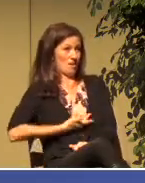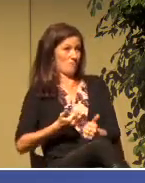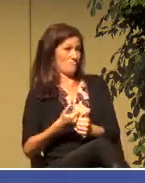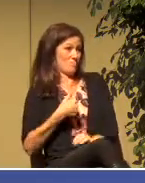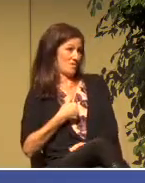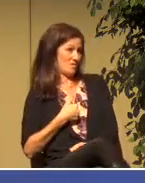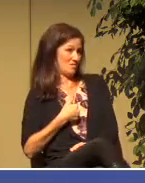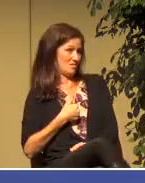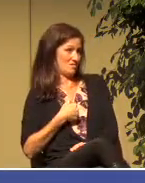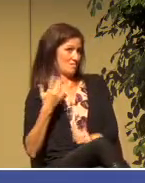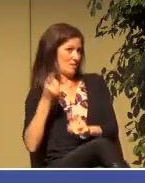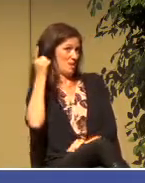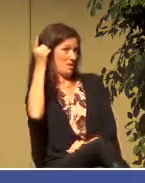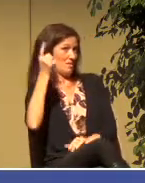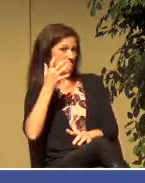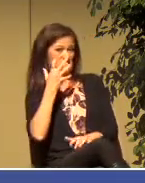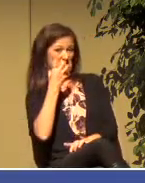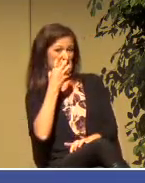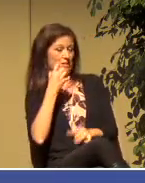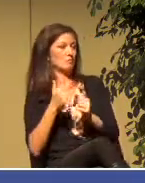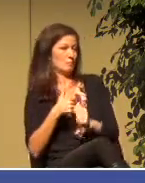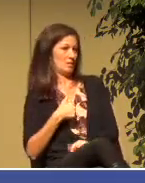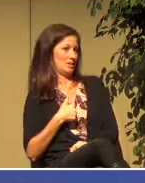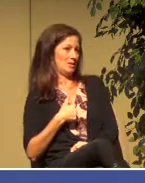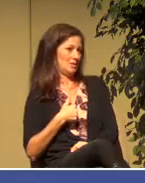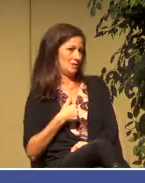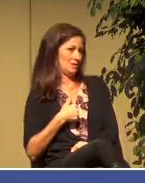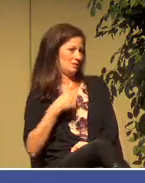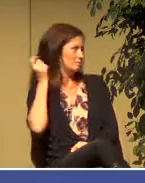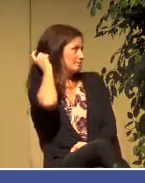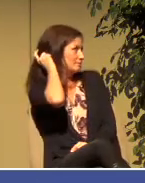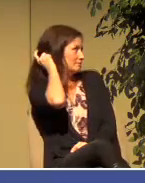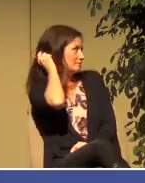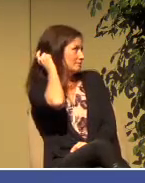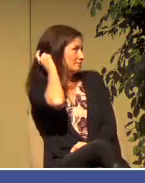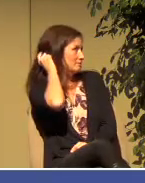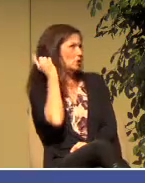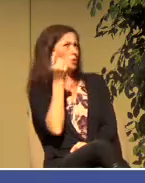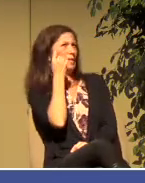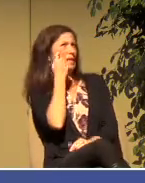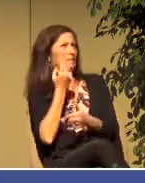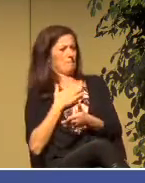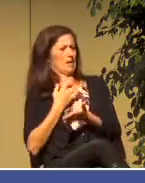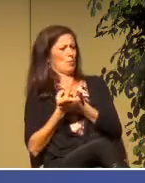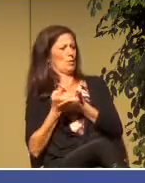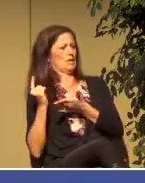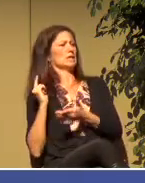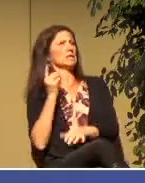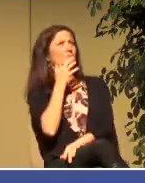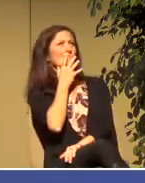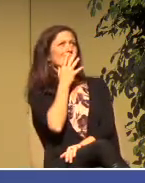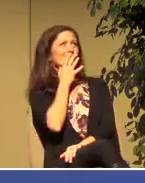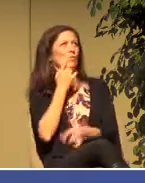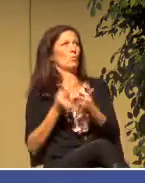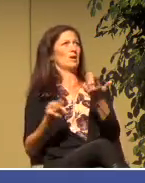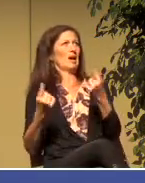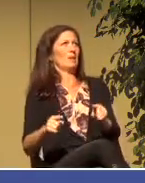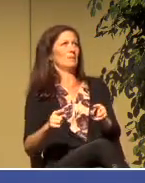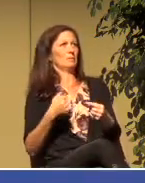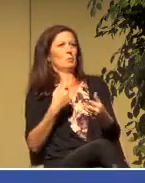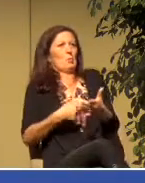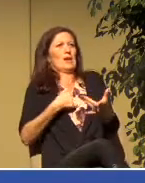God must be angry with me. And you look back over your week and you say, what is happening?